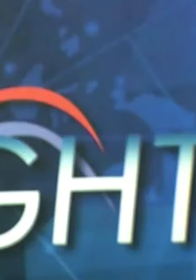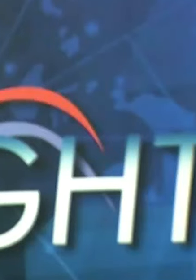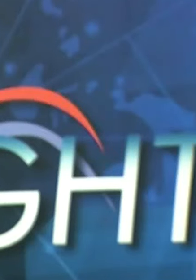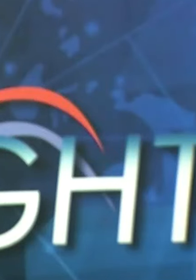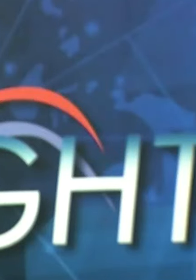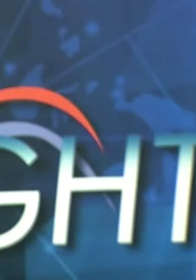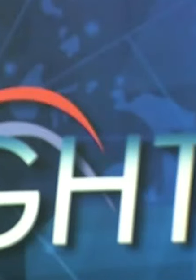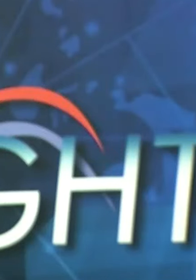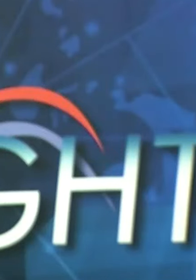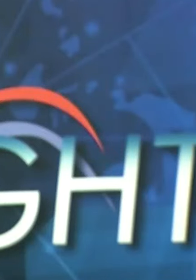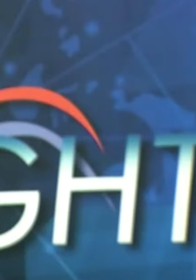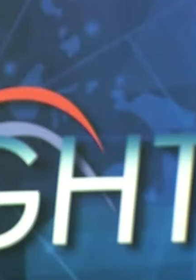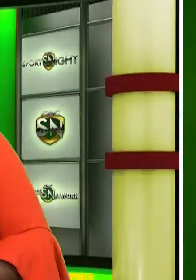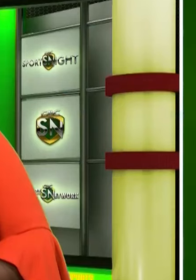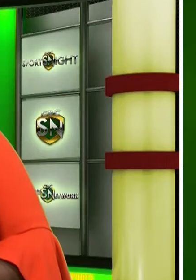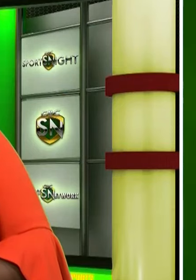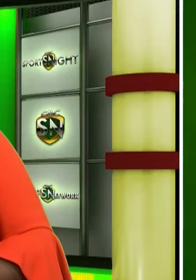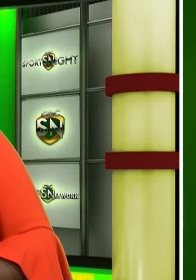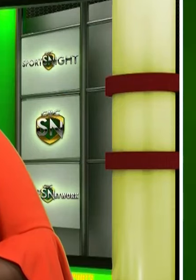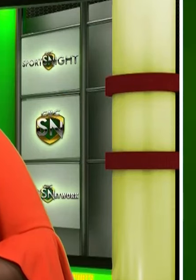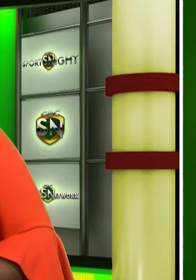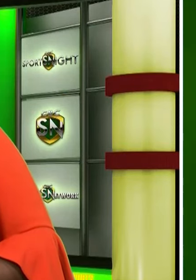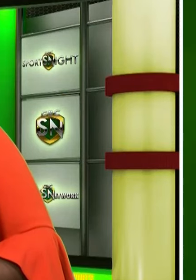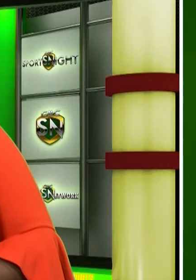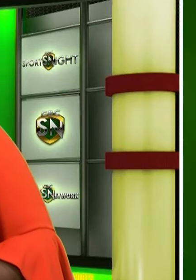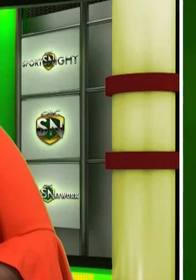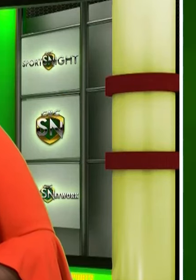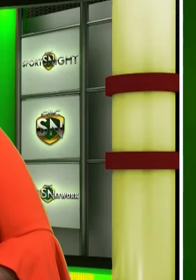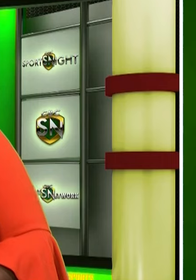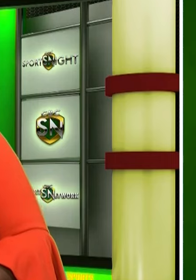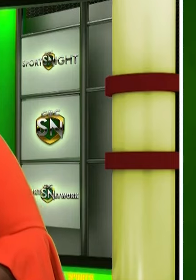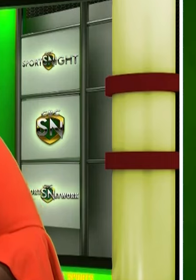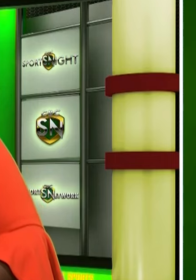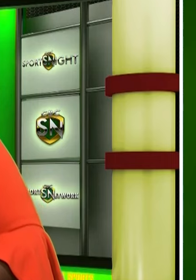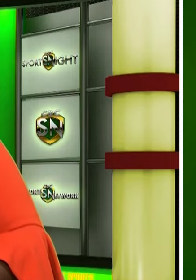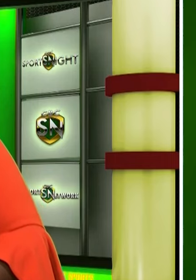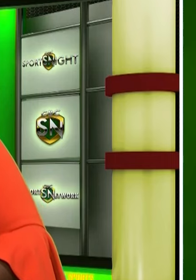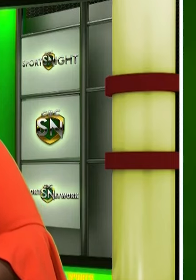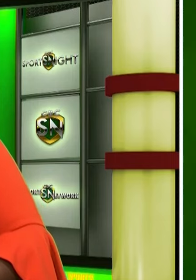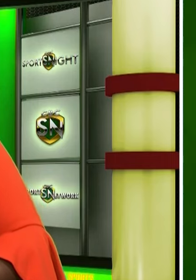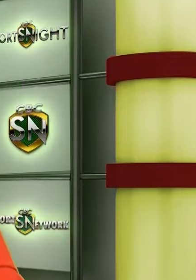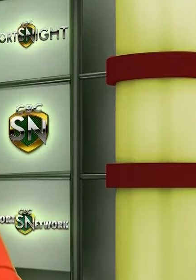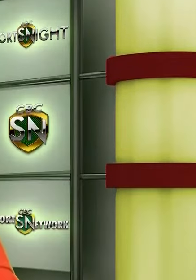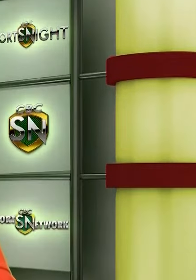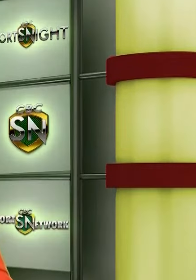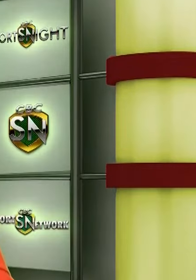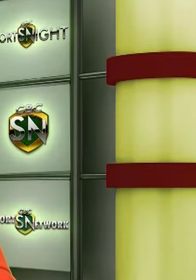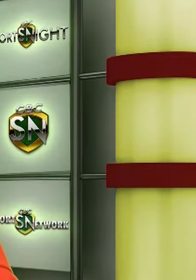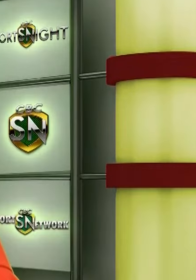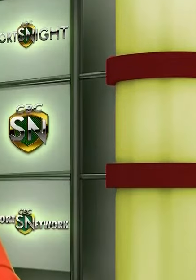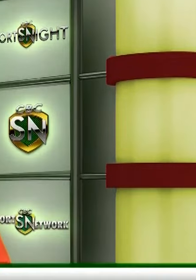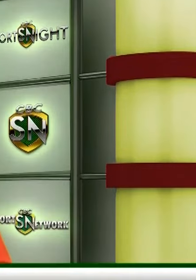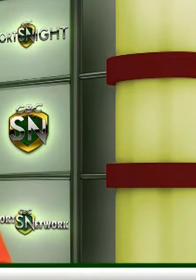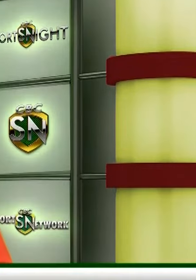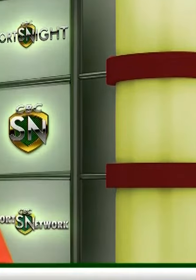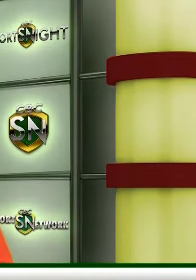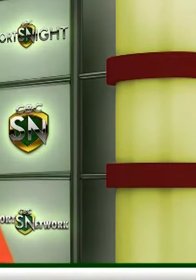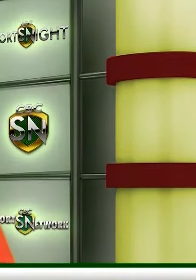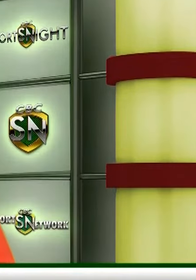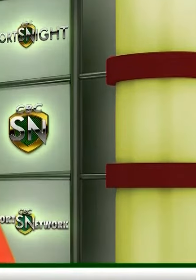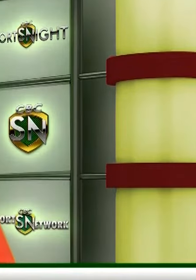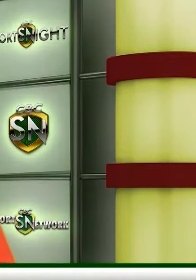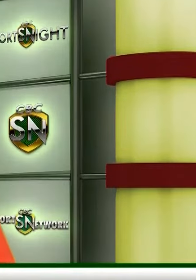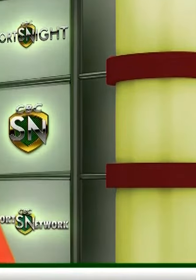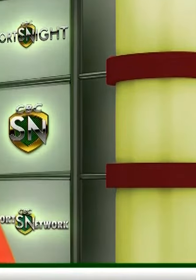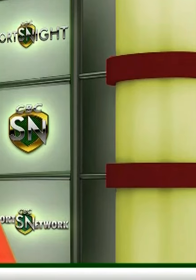Back for another look at sports with Anna-Marie, who promises us action. Yes, all the sports you can think about from the schools. As for the